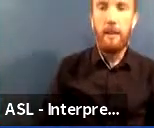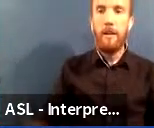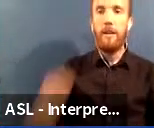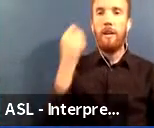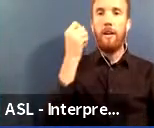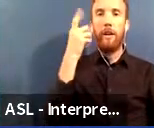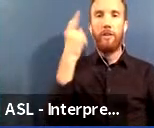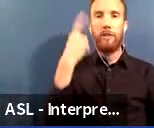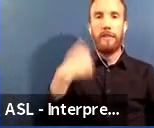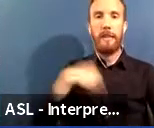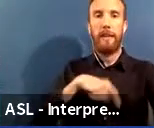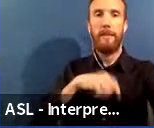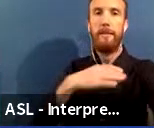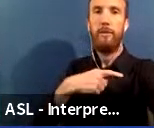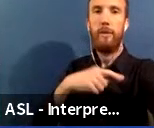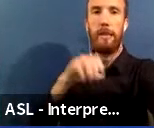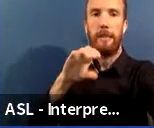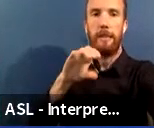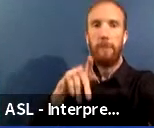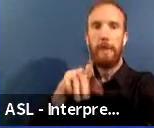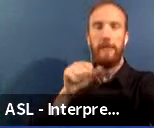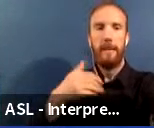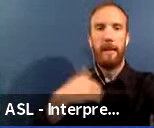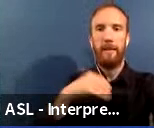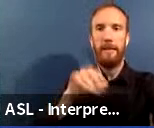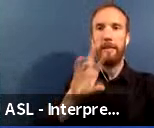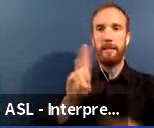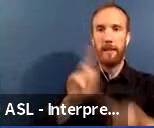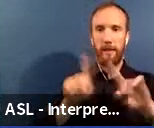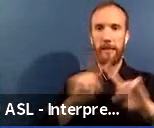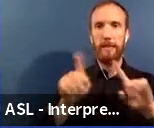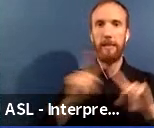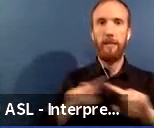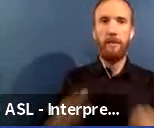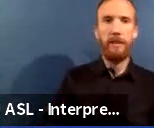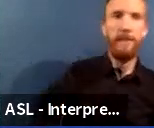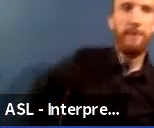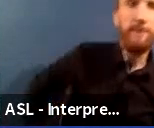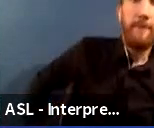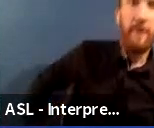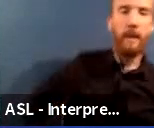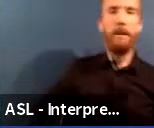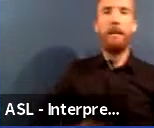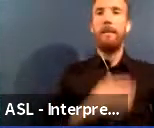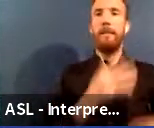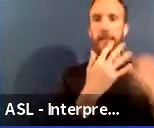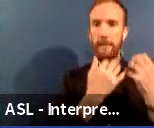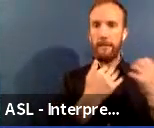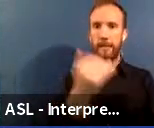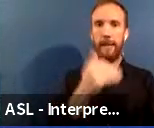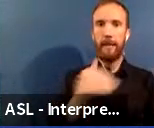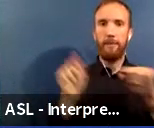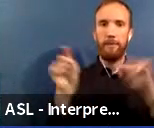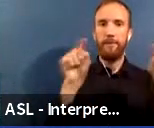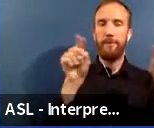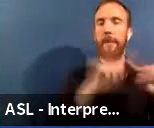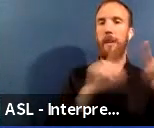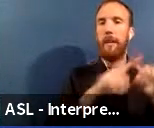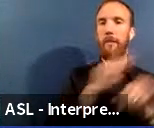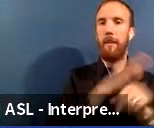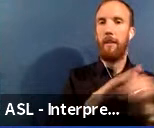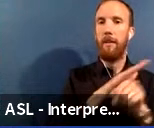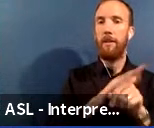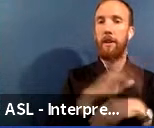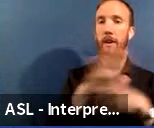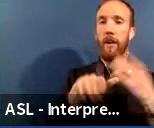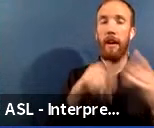Hanson, Lane, Rockne, Sag, and Winamax stadiums. Fall sports at these stadiums include